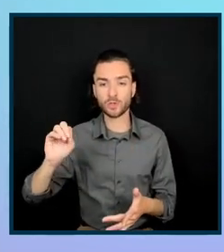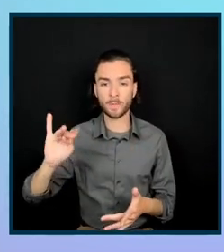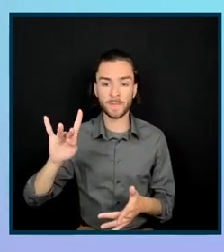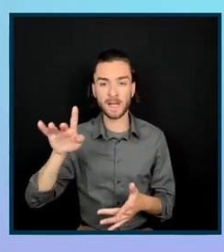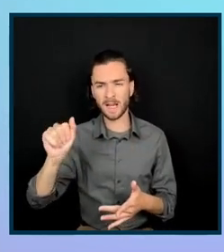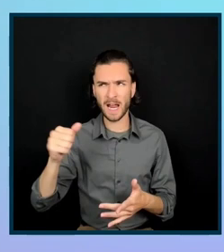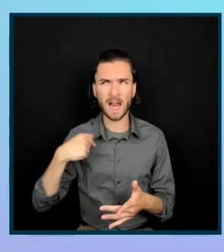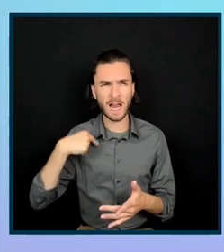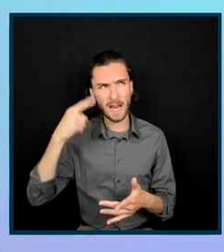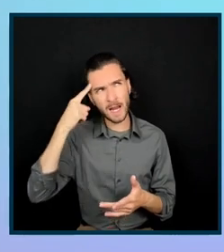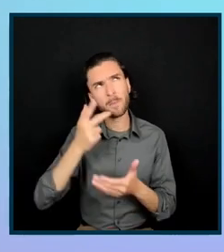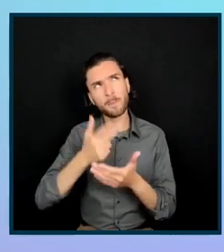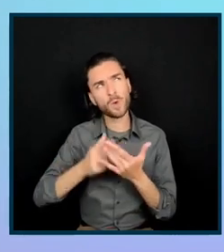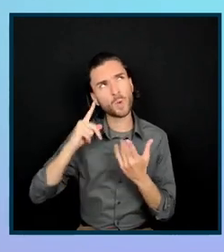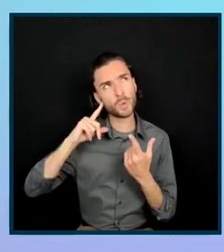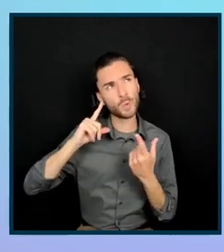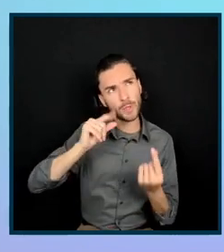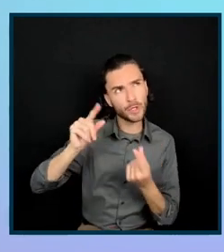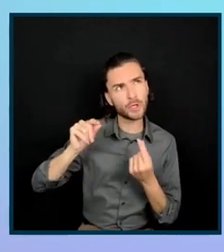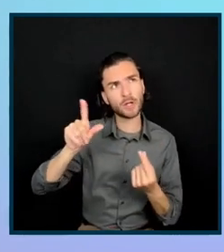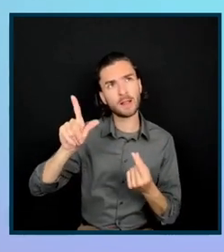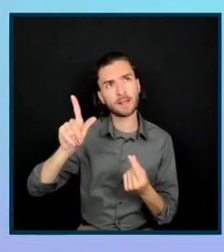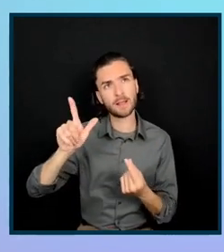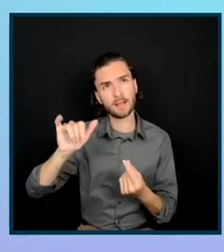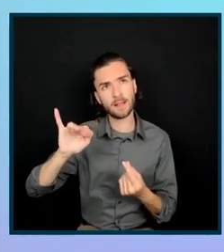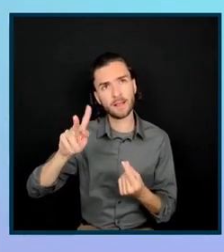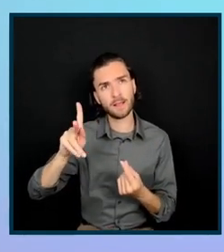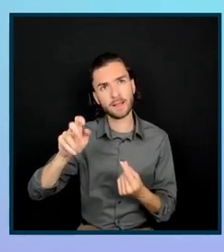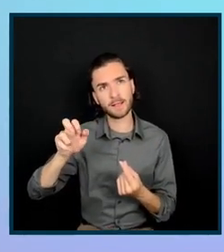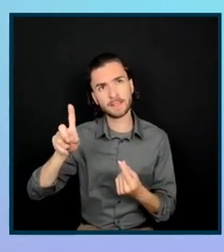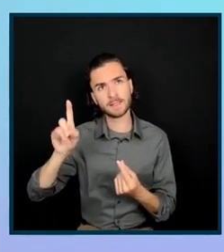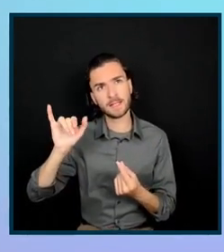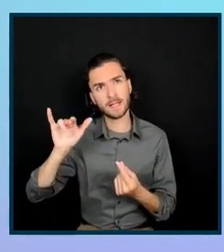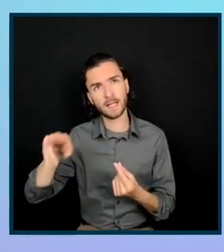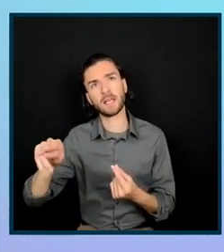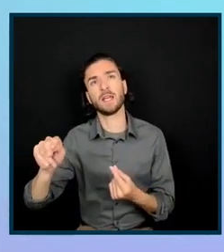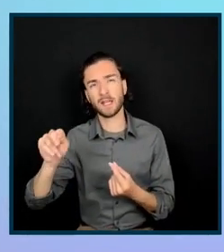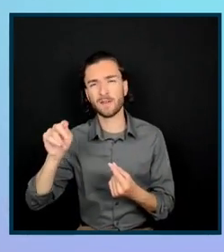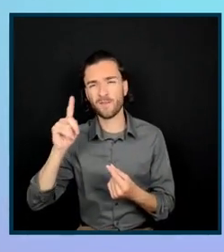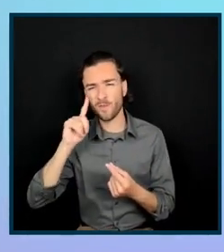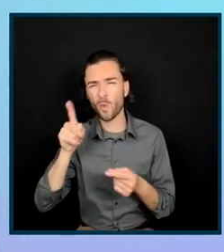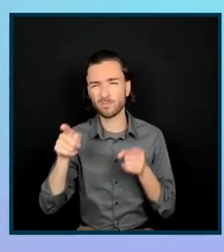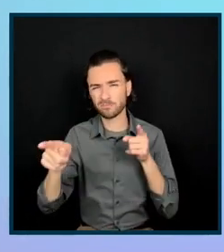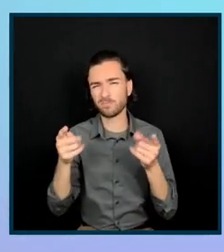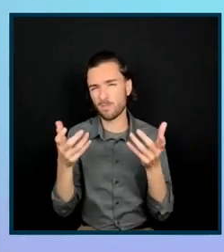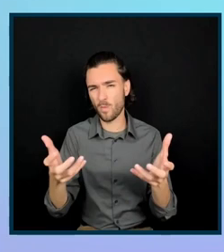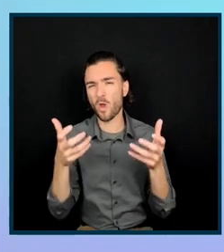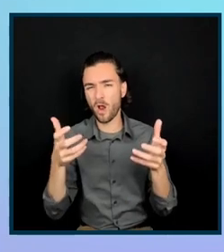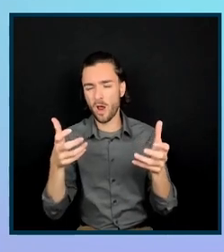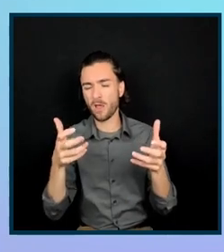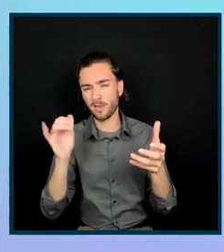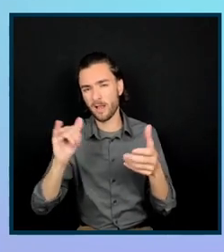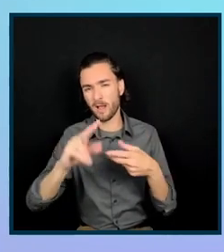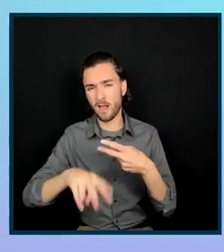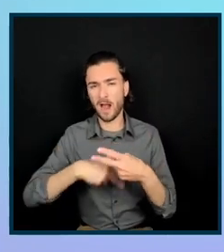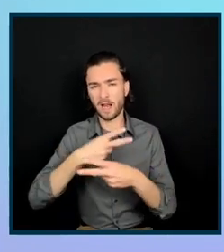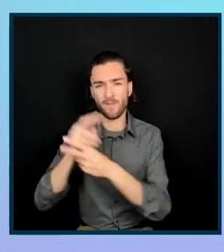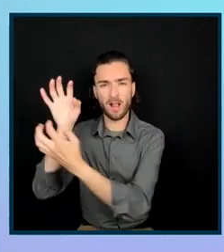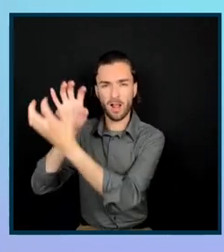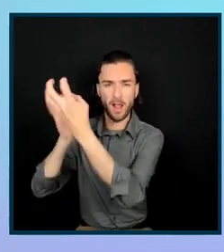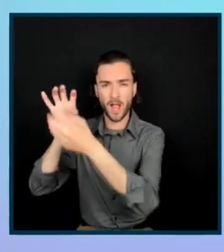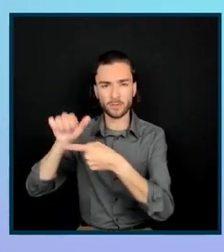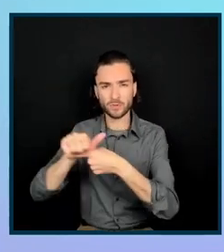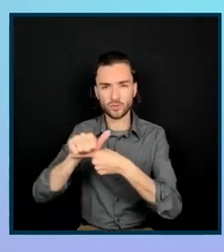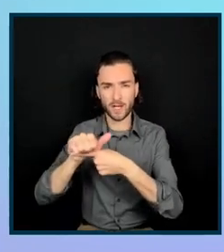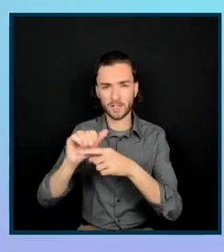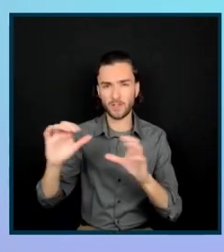and on LinkedIn and kind of professional groups of folks who might want to pursue certifications in cloud training. And